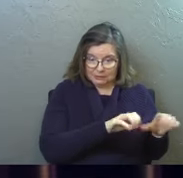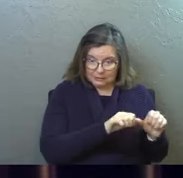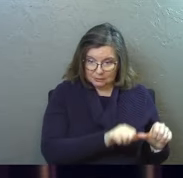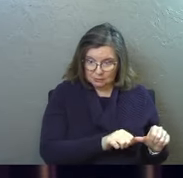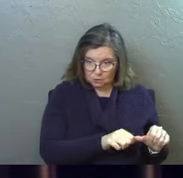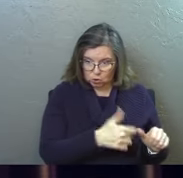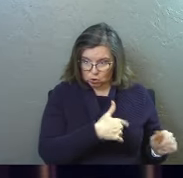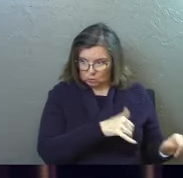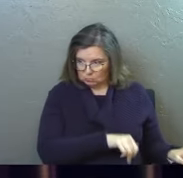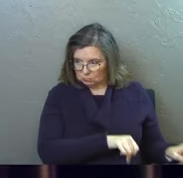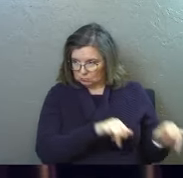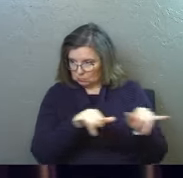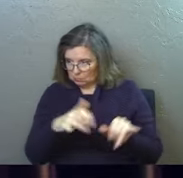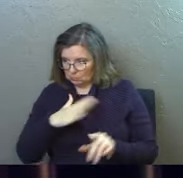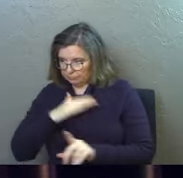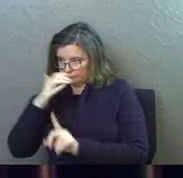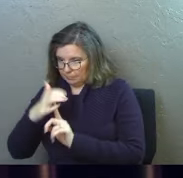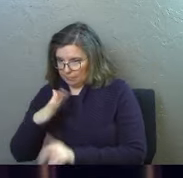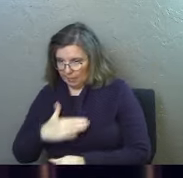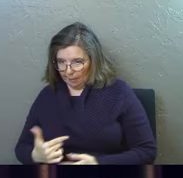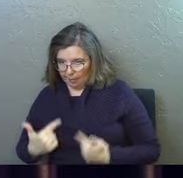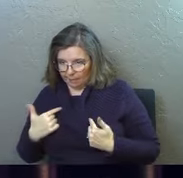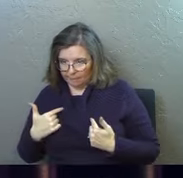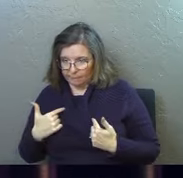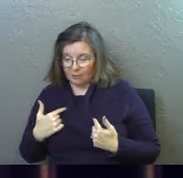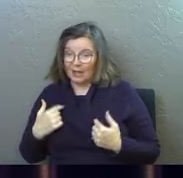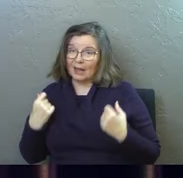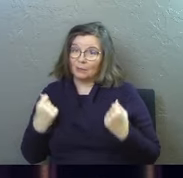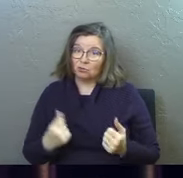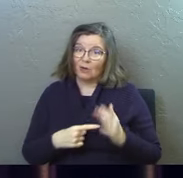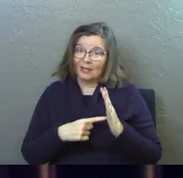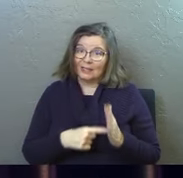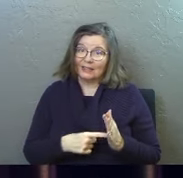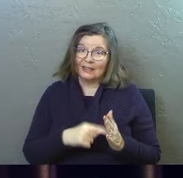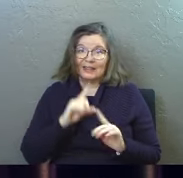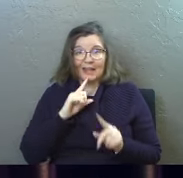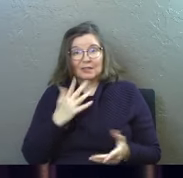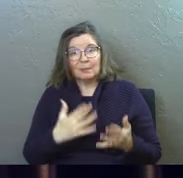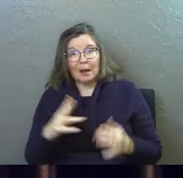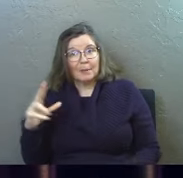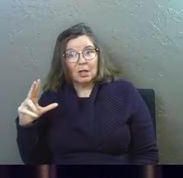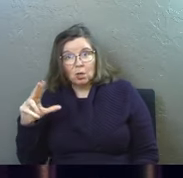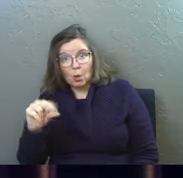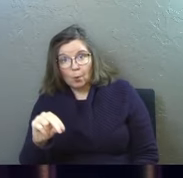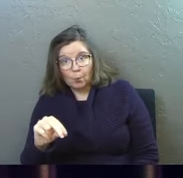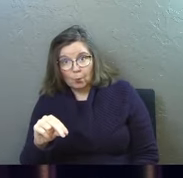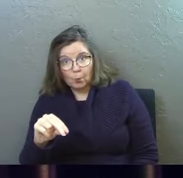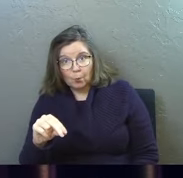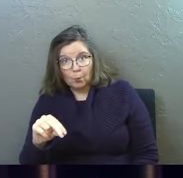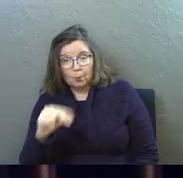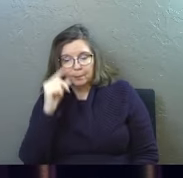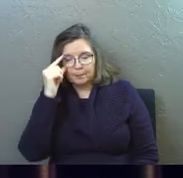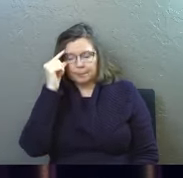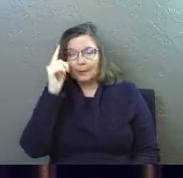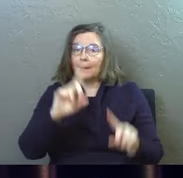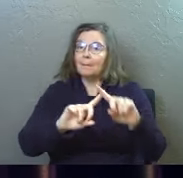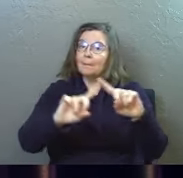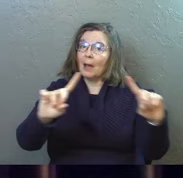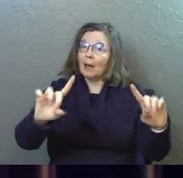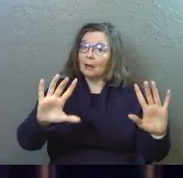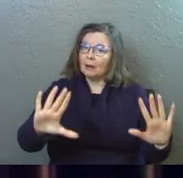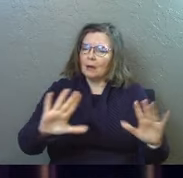modern life and again I've been strongly indicating to you here the answer is probably no but